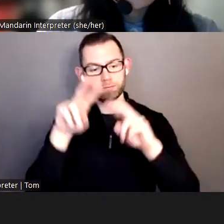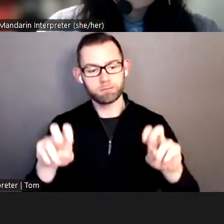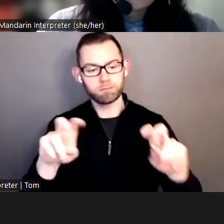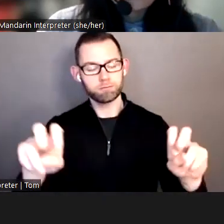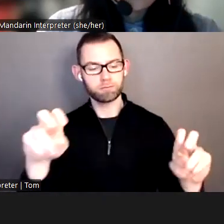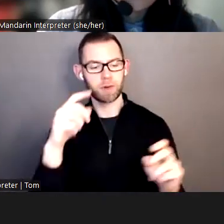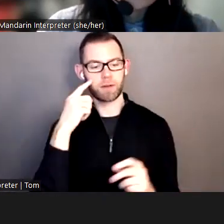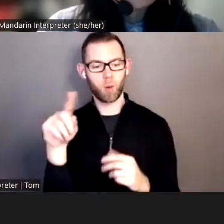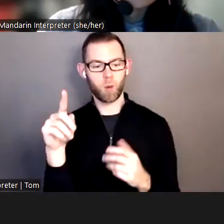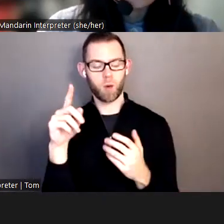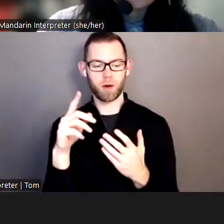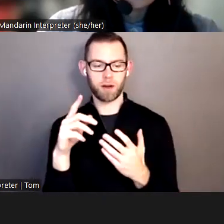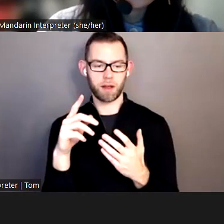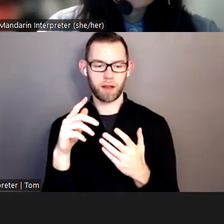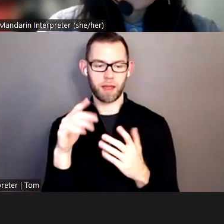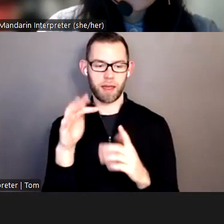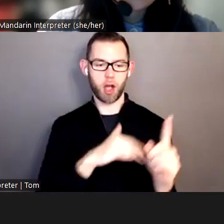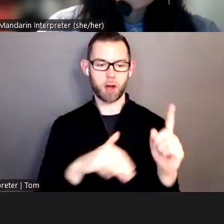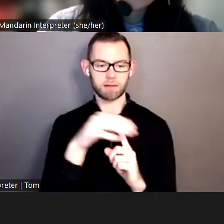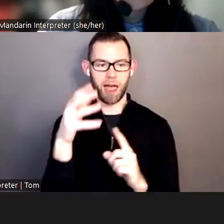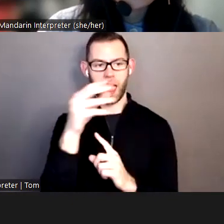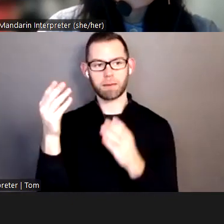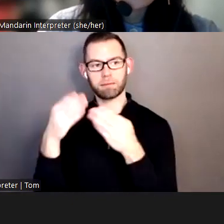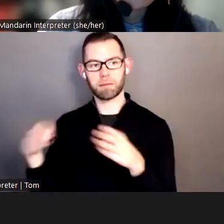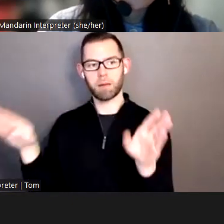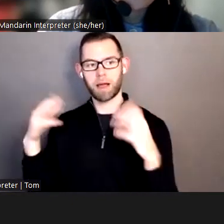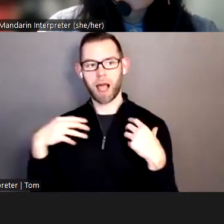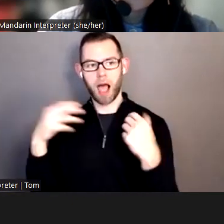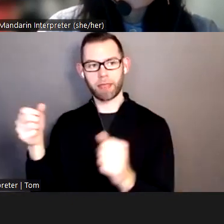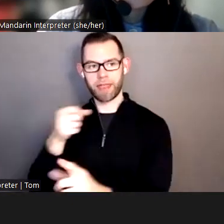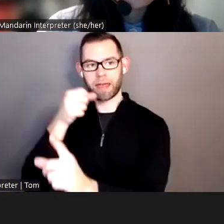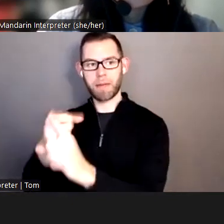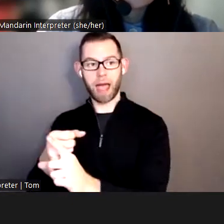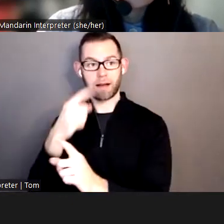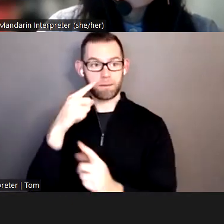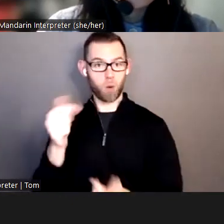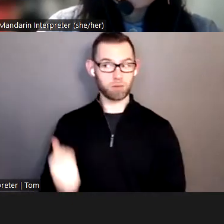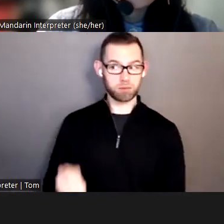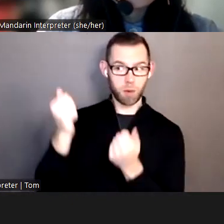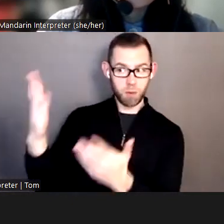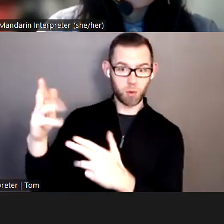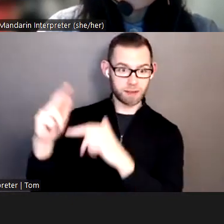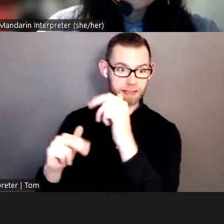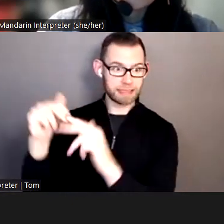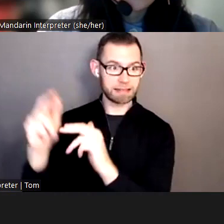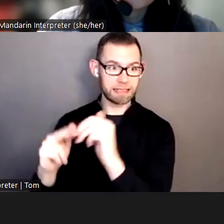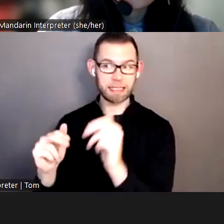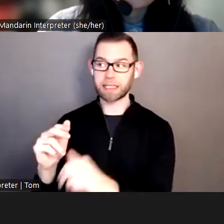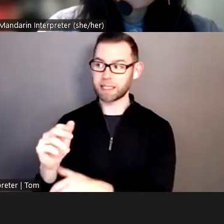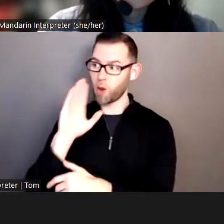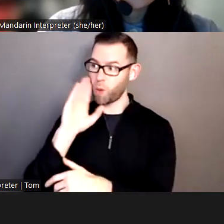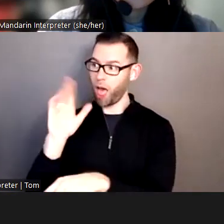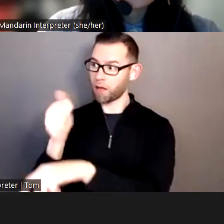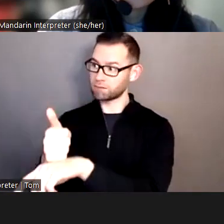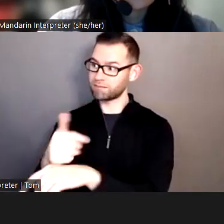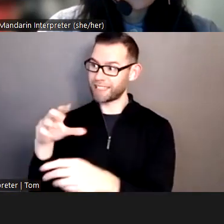and environmental public health impacts of a proposed facility that's going through review in an environmental justice population